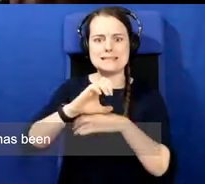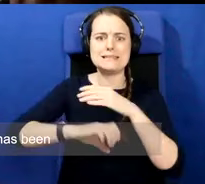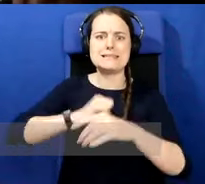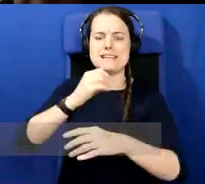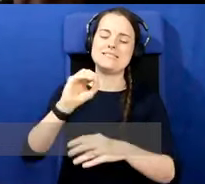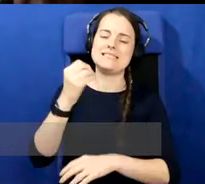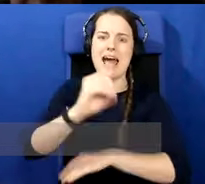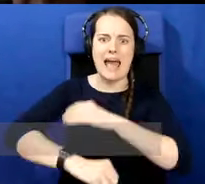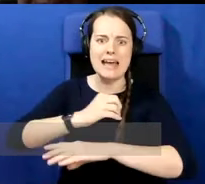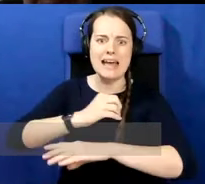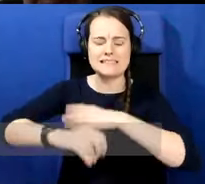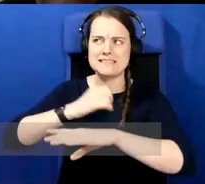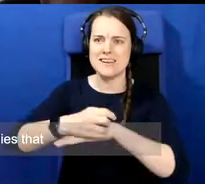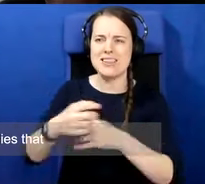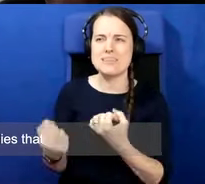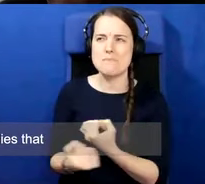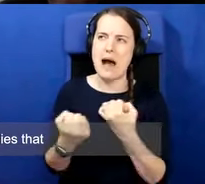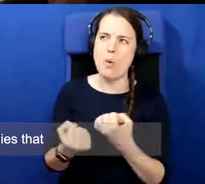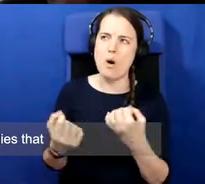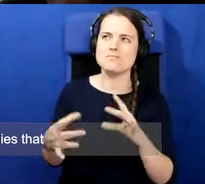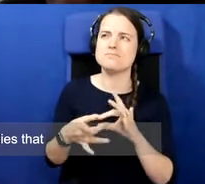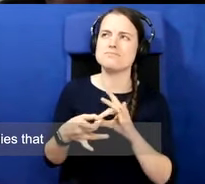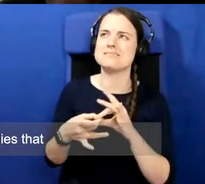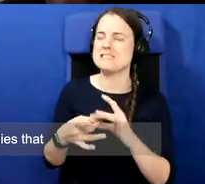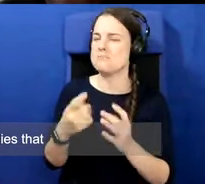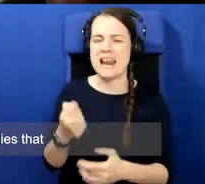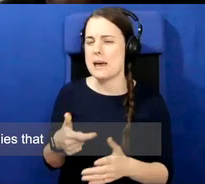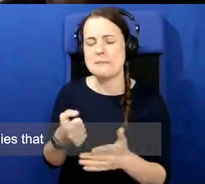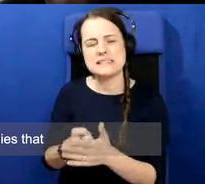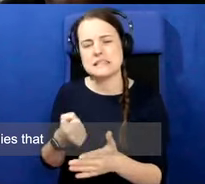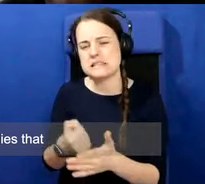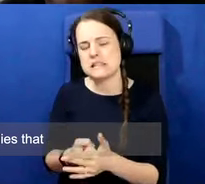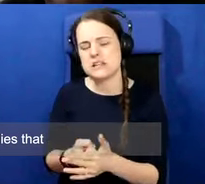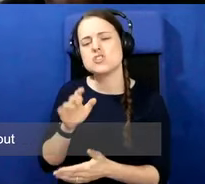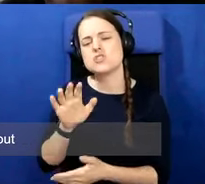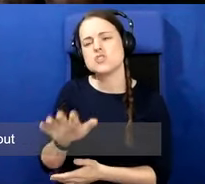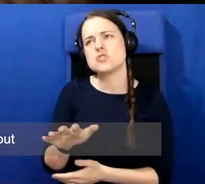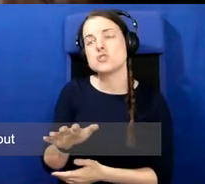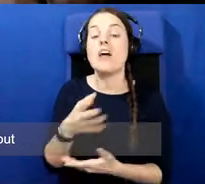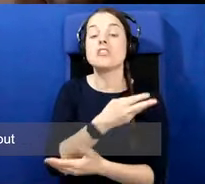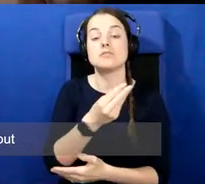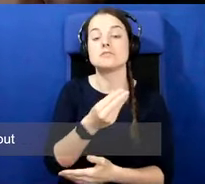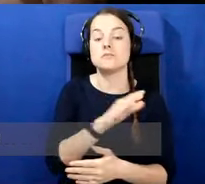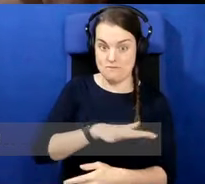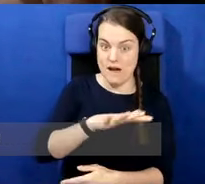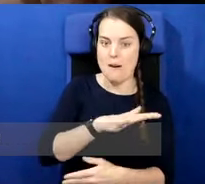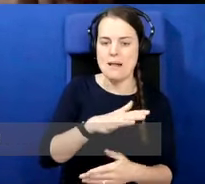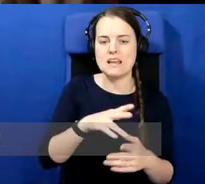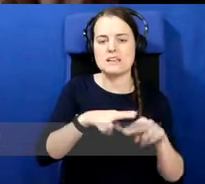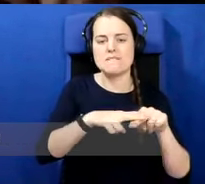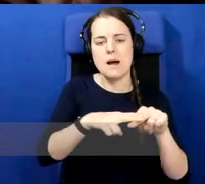relatively limited. And there are, there are families that are very passionate about this, but